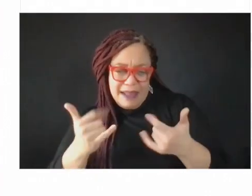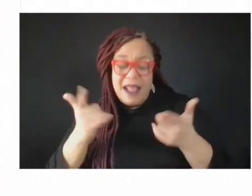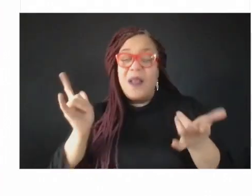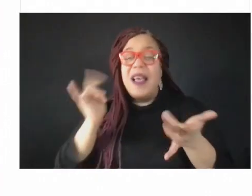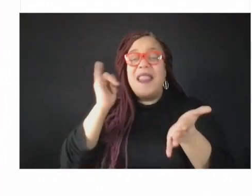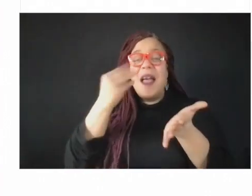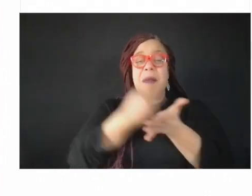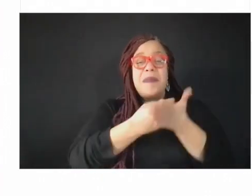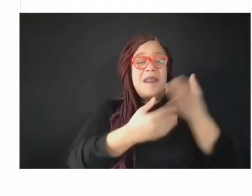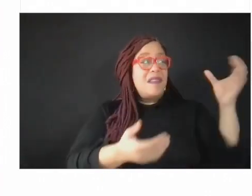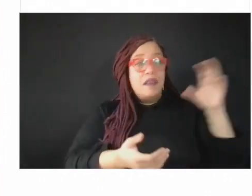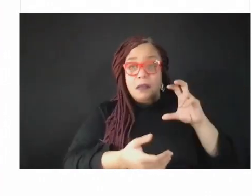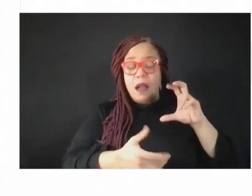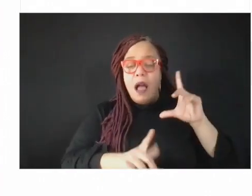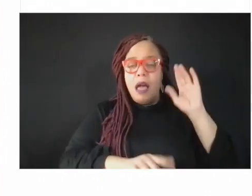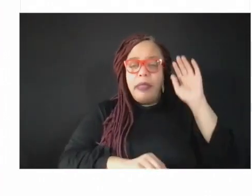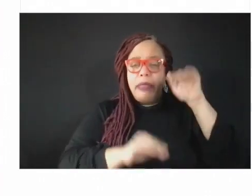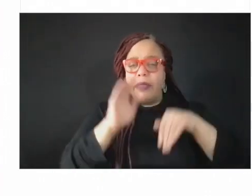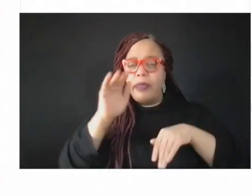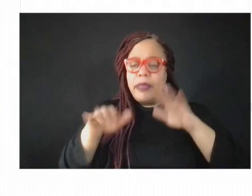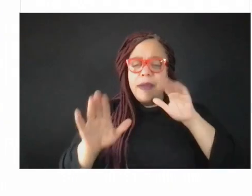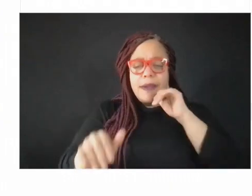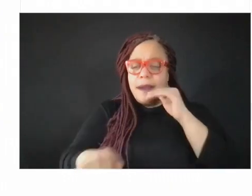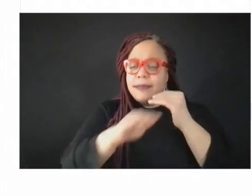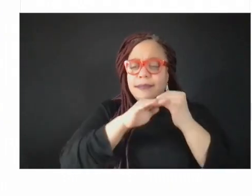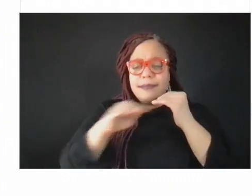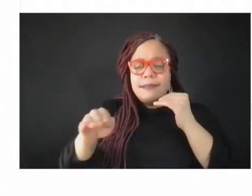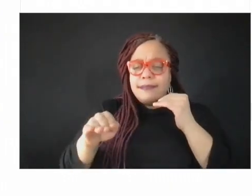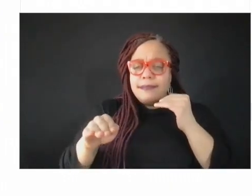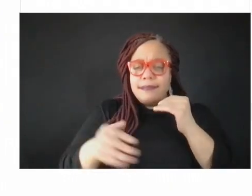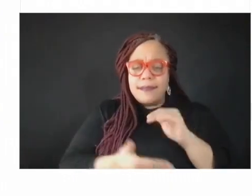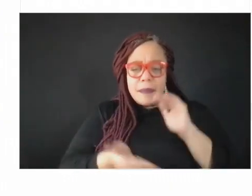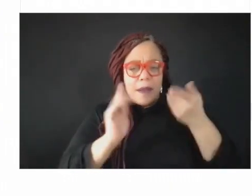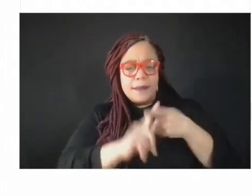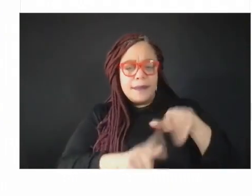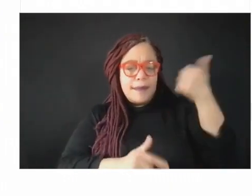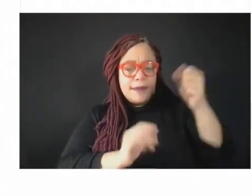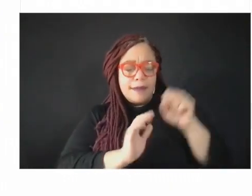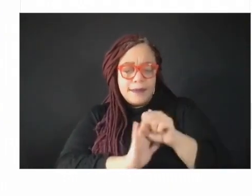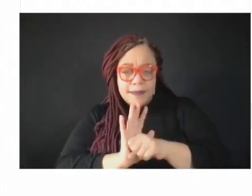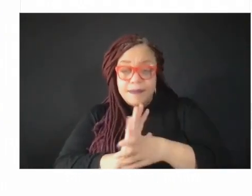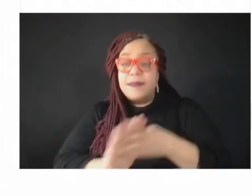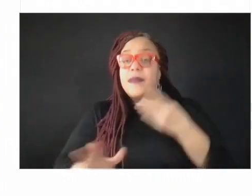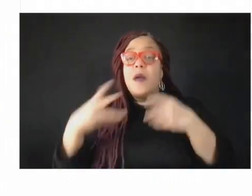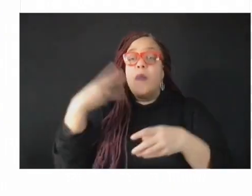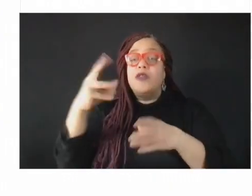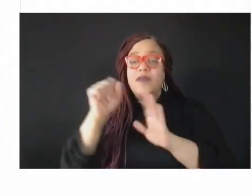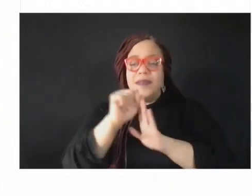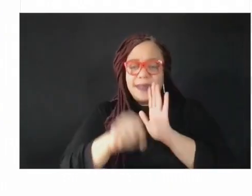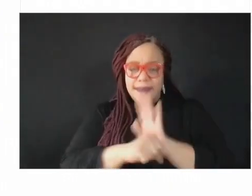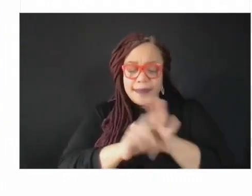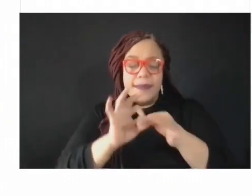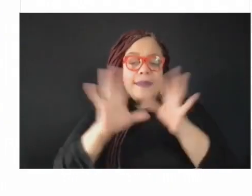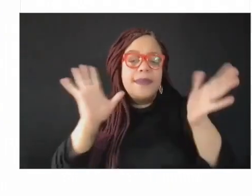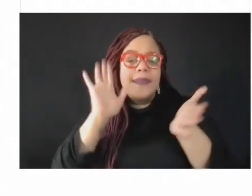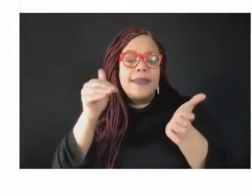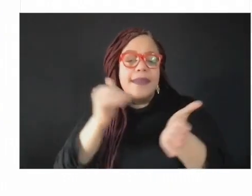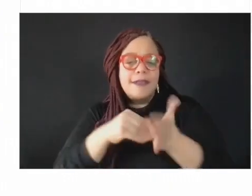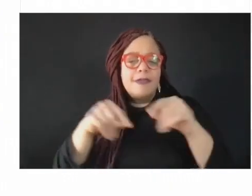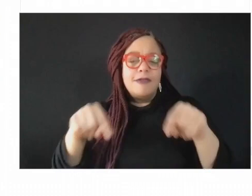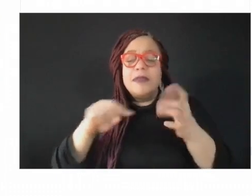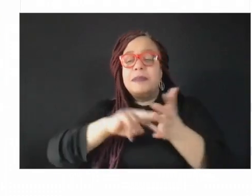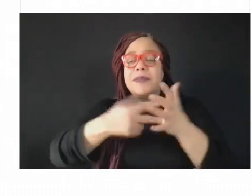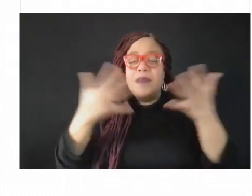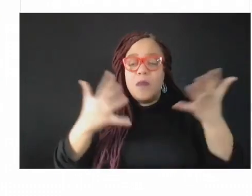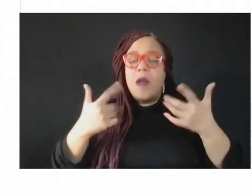Now, Washington State is a decentralized public health system, meaning we have state health department, Dr. Shaw. We have local health, 35 different